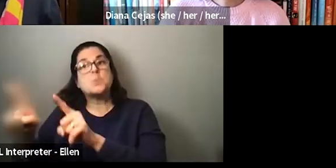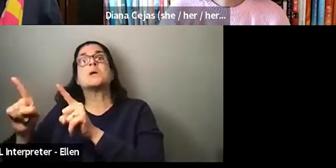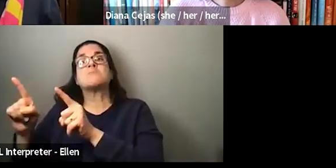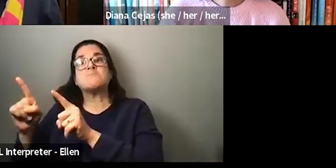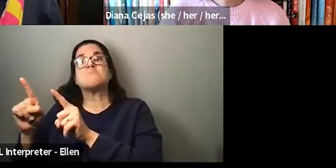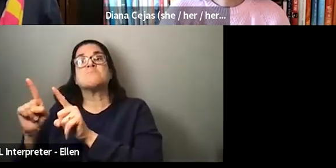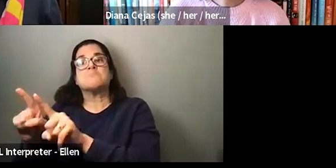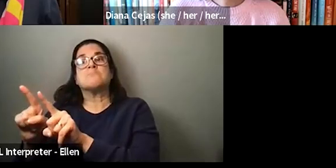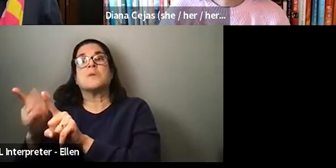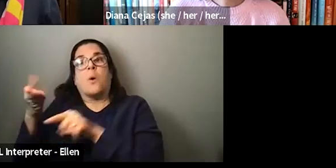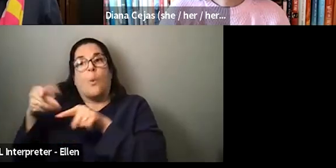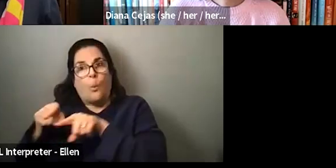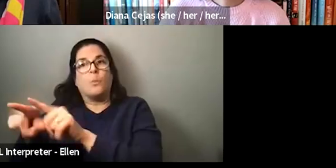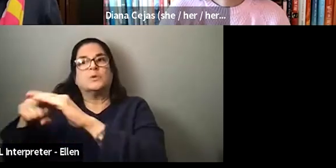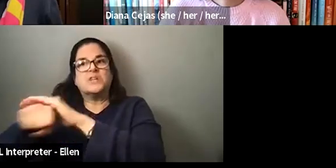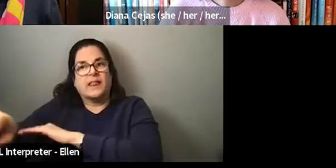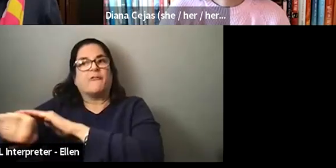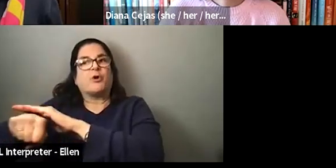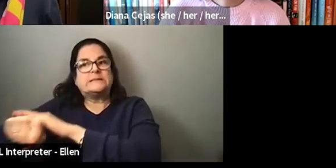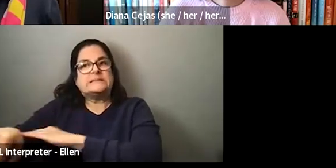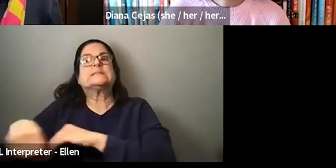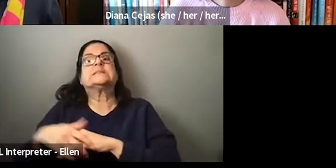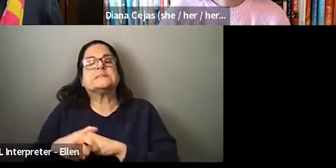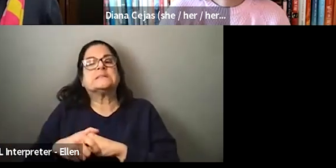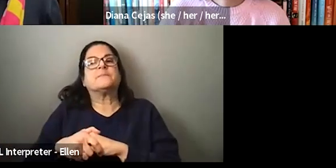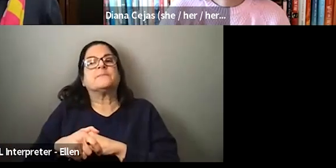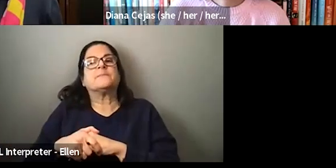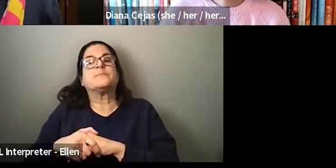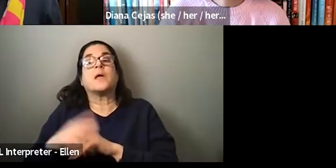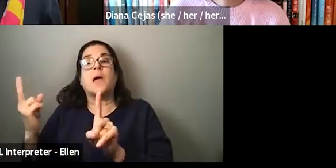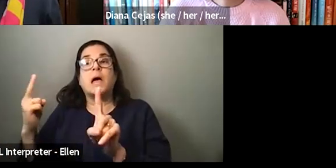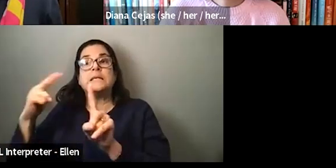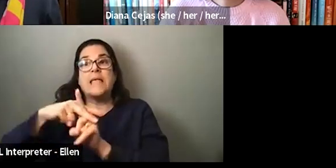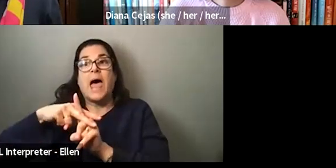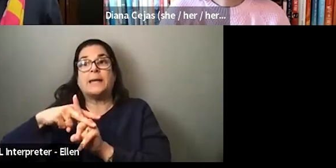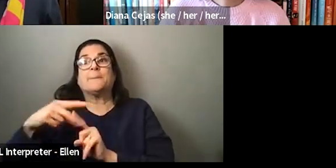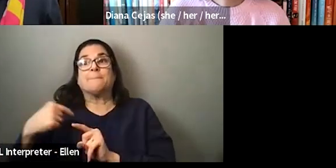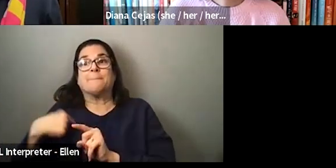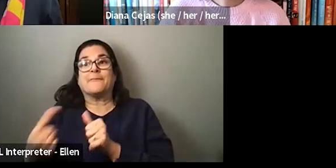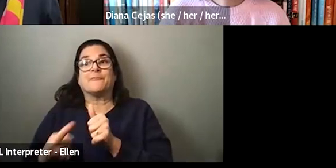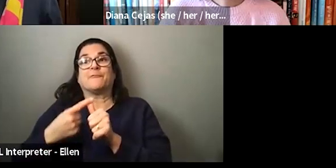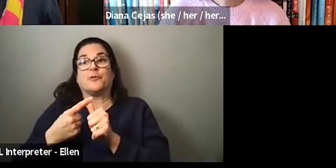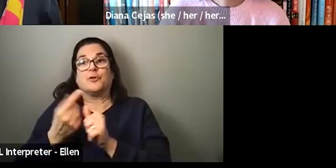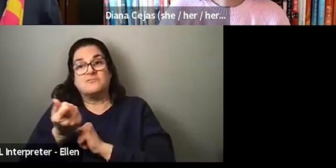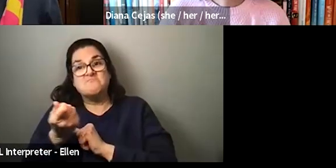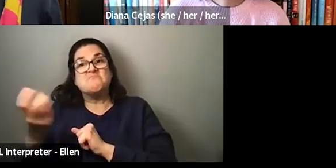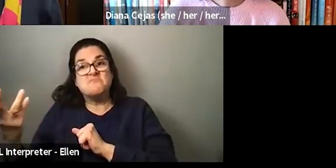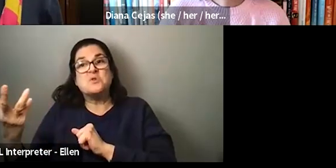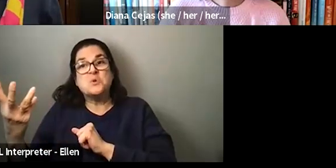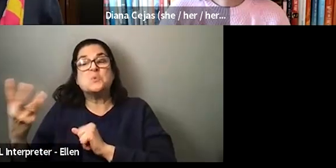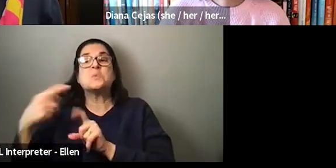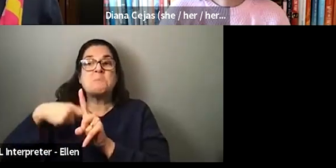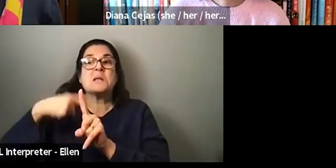Um, I, I, I ended up getting assigned my first couple of, you know, months of service. And I said,